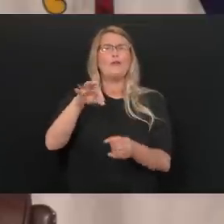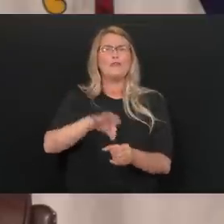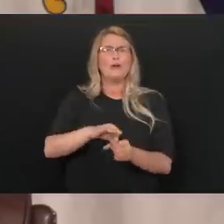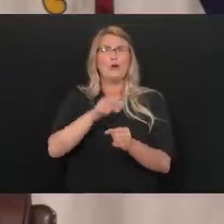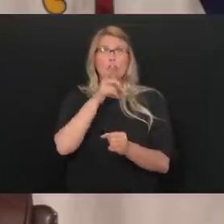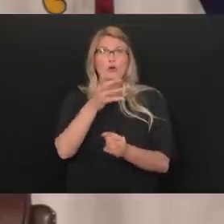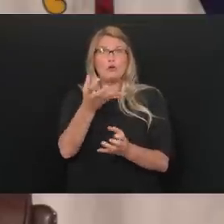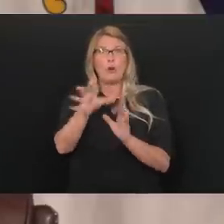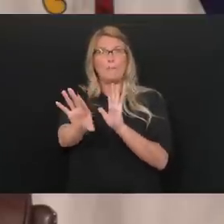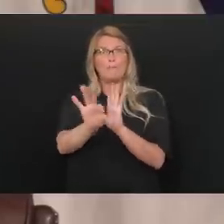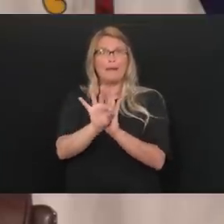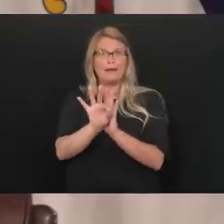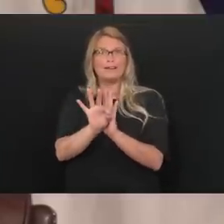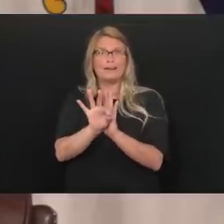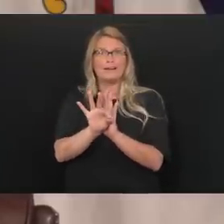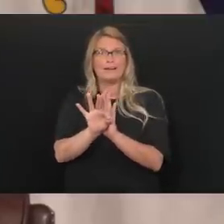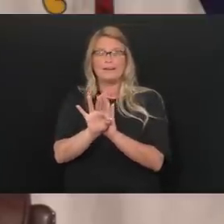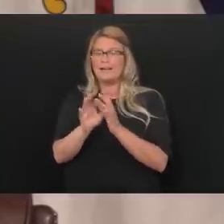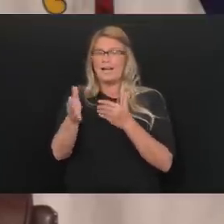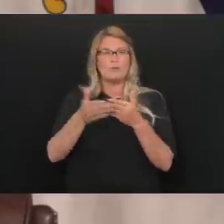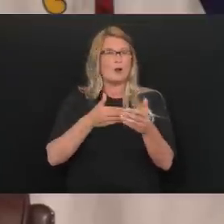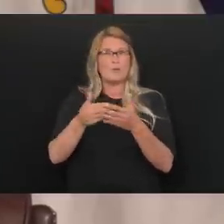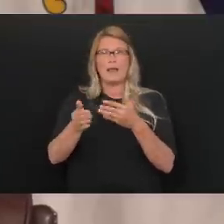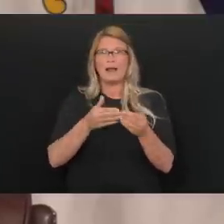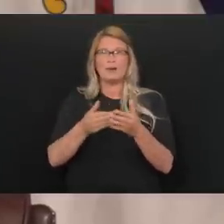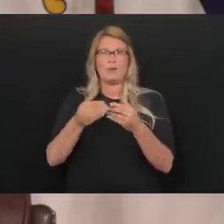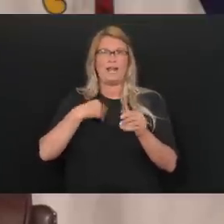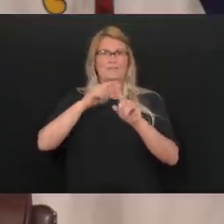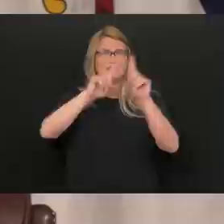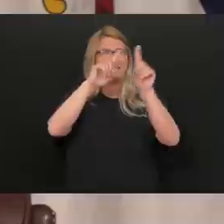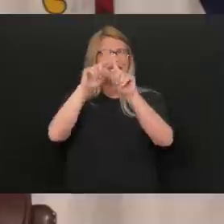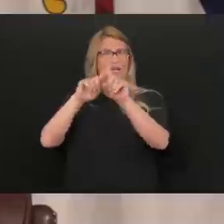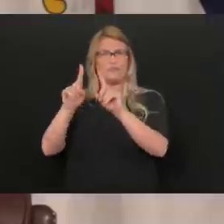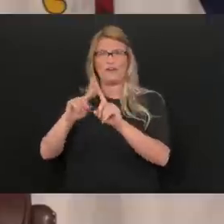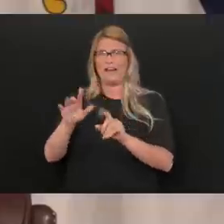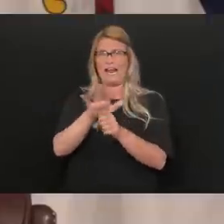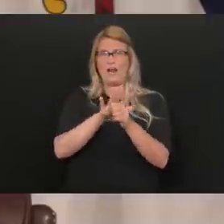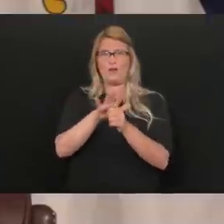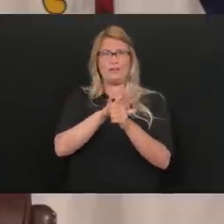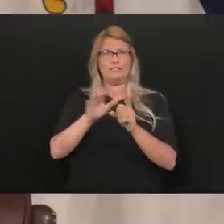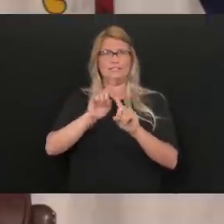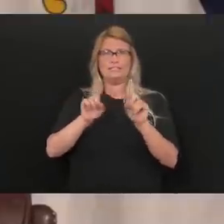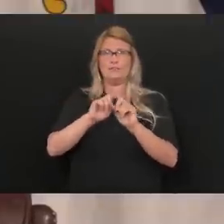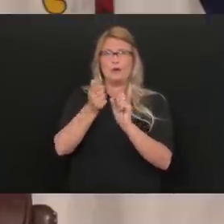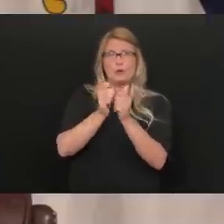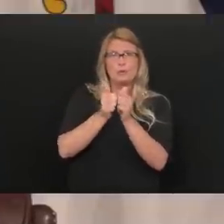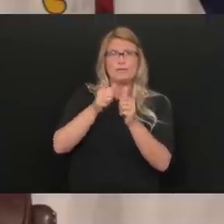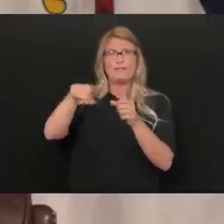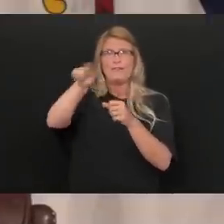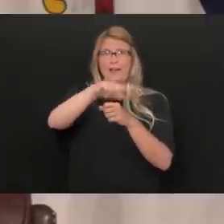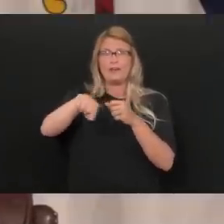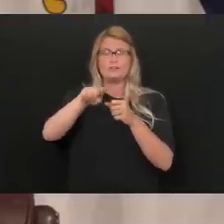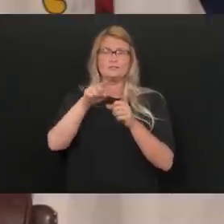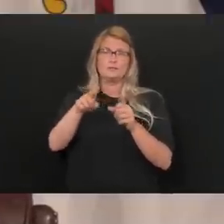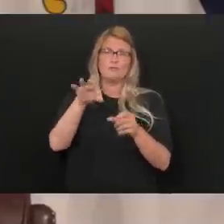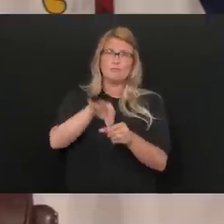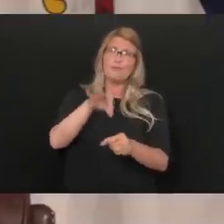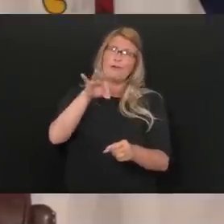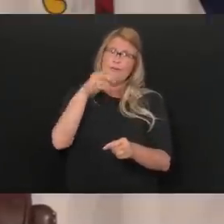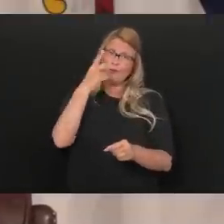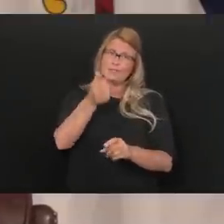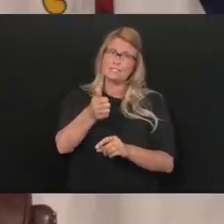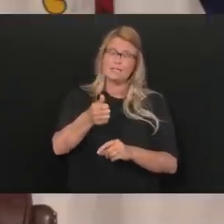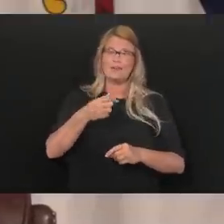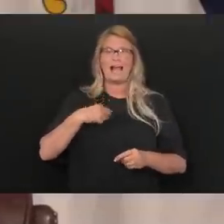you should do in all the different races that we have all across our state. And, uh, and my last of my last is just, I saw general